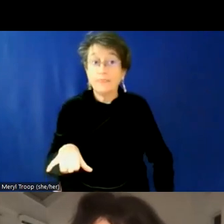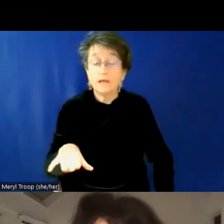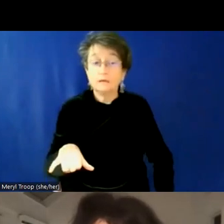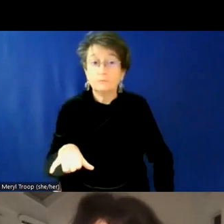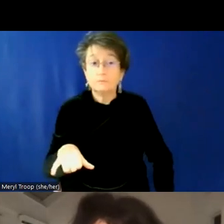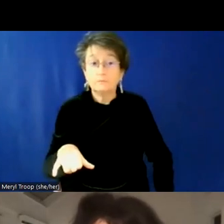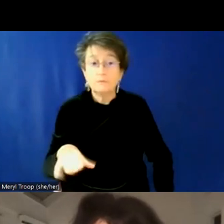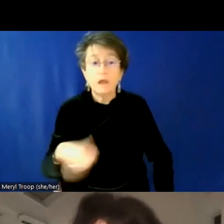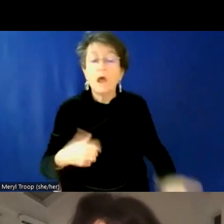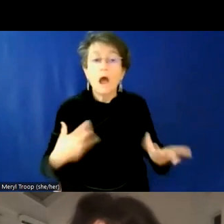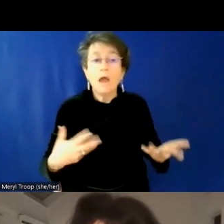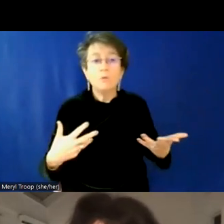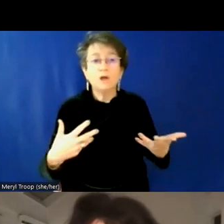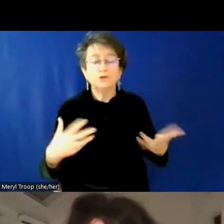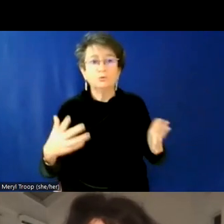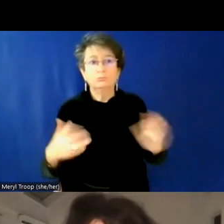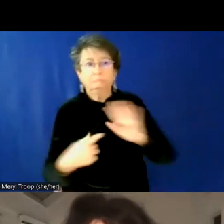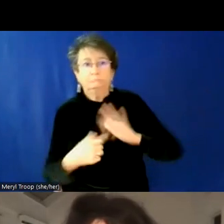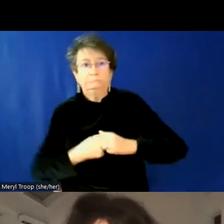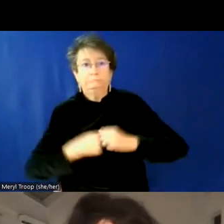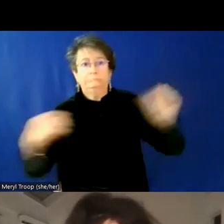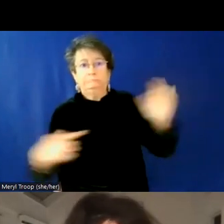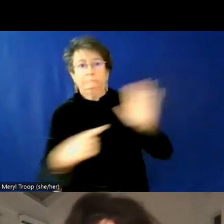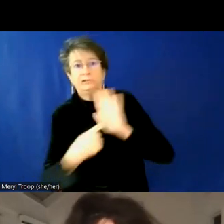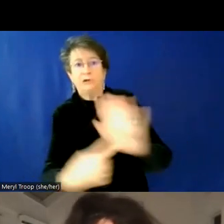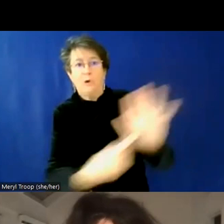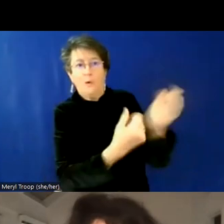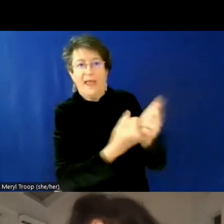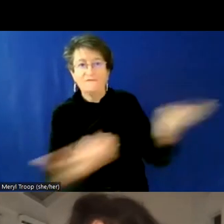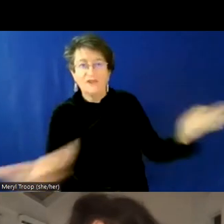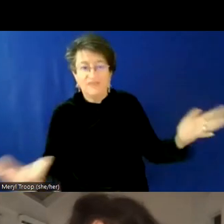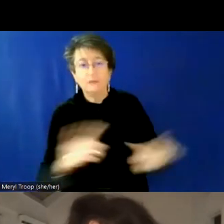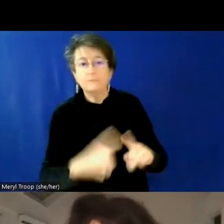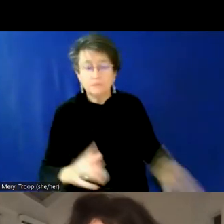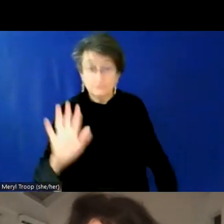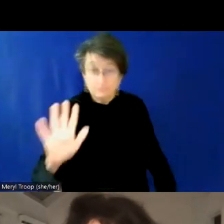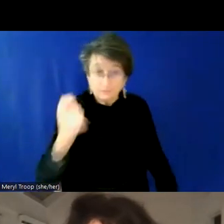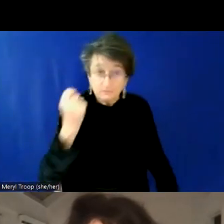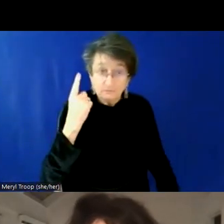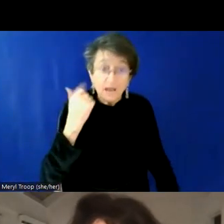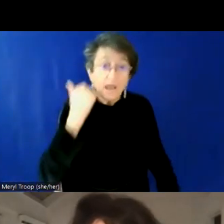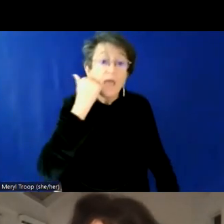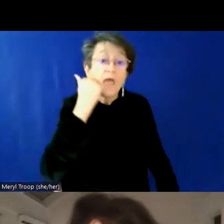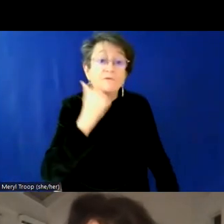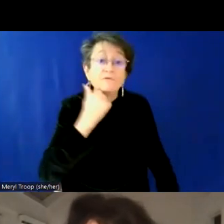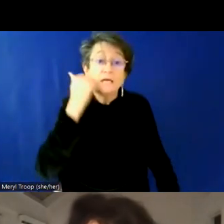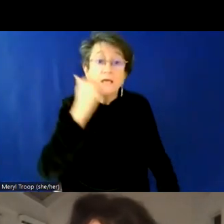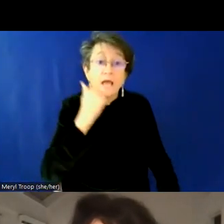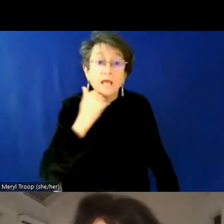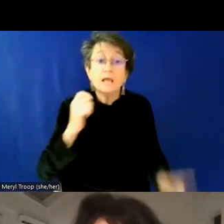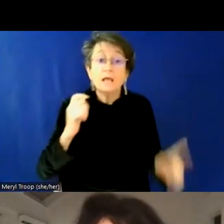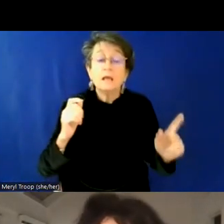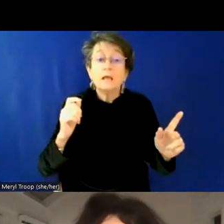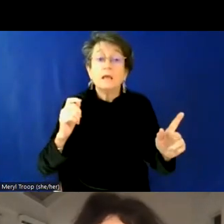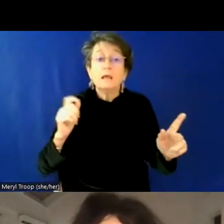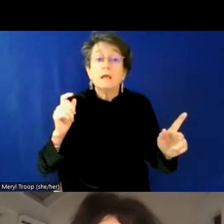too far here, but I will say that, you know, on a daily basis, we're getting reports of people who,